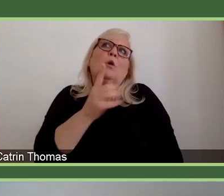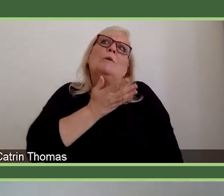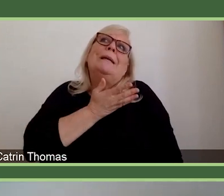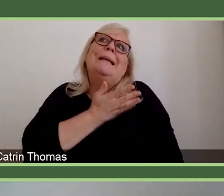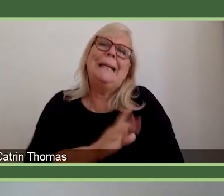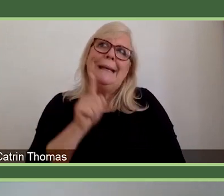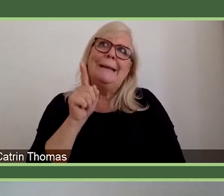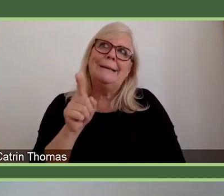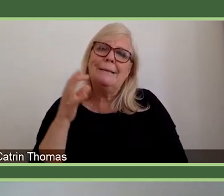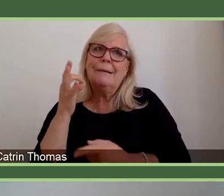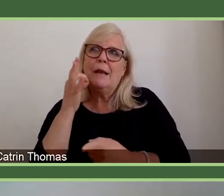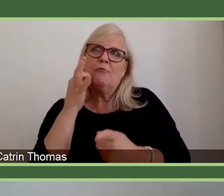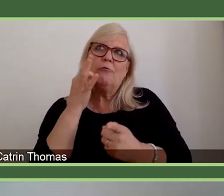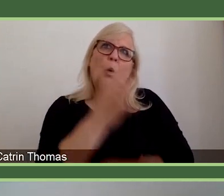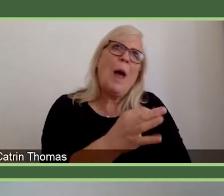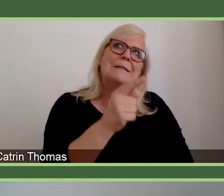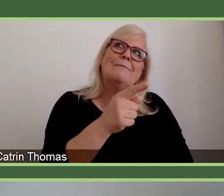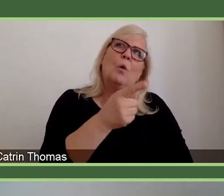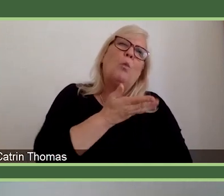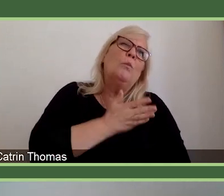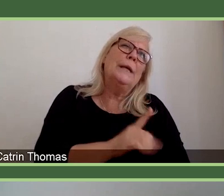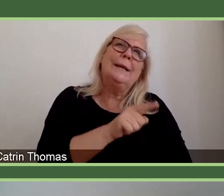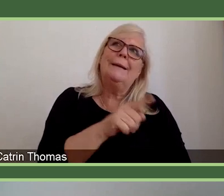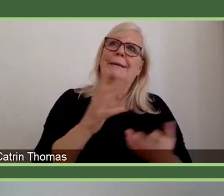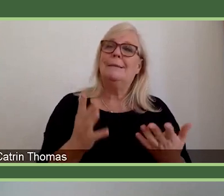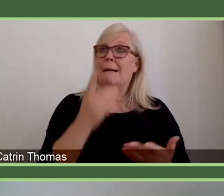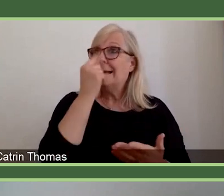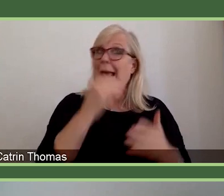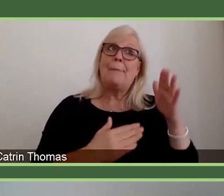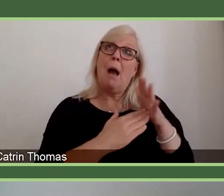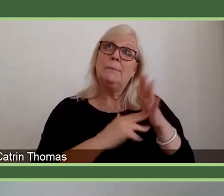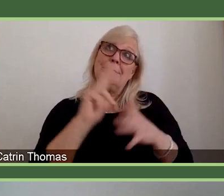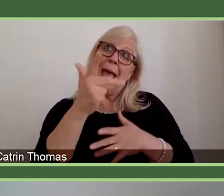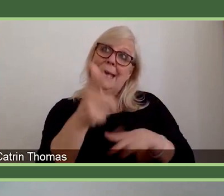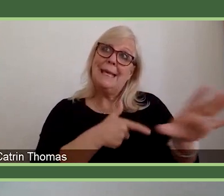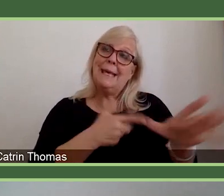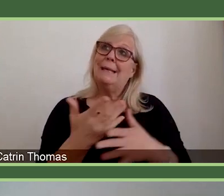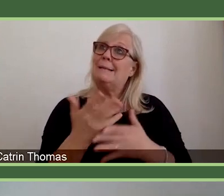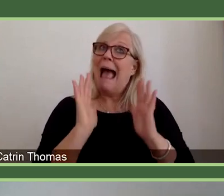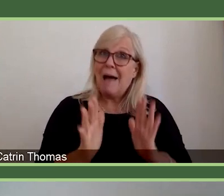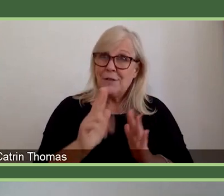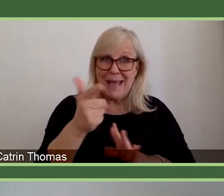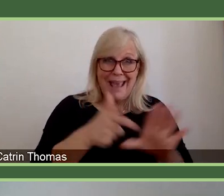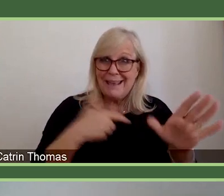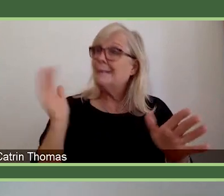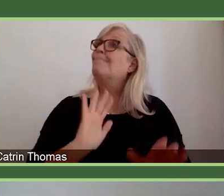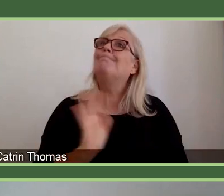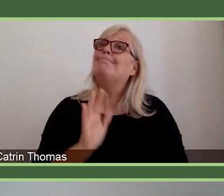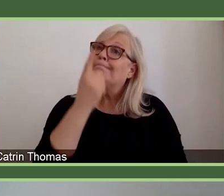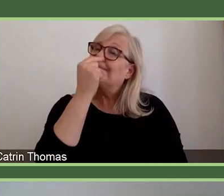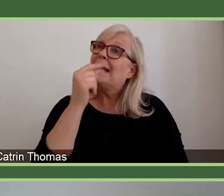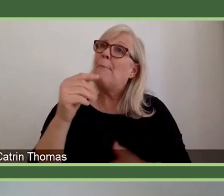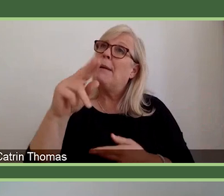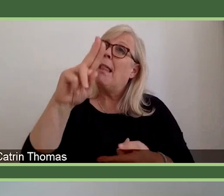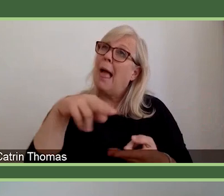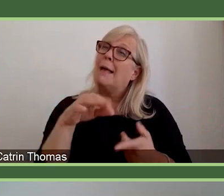research programme. Again, they can be up to eight years. They don't have to be eight years. That will be dependent on the research and the